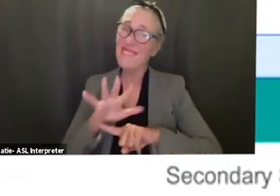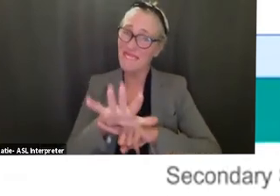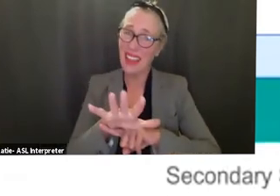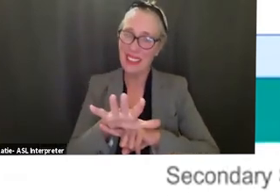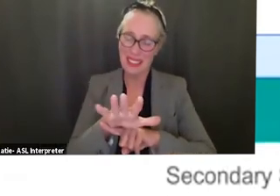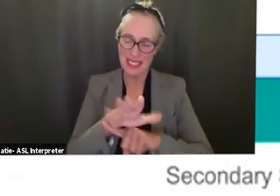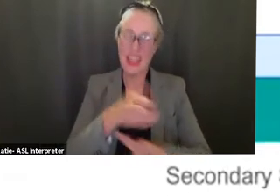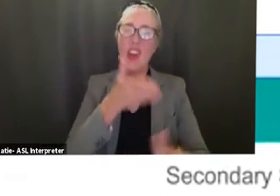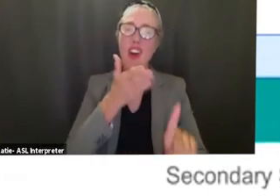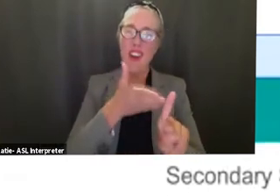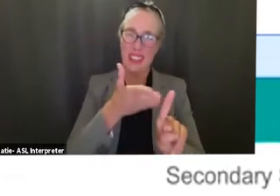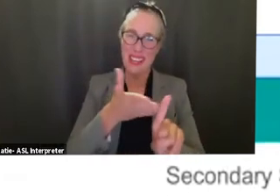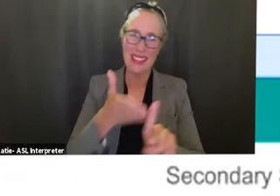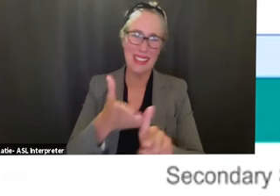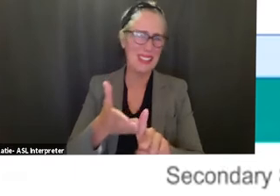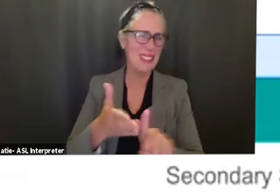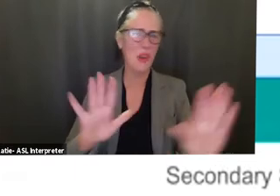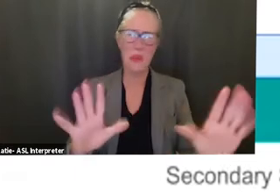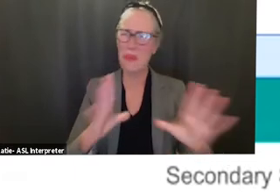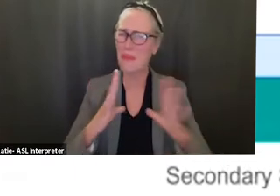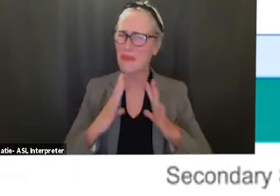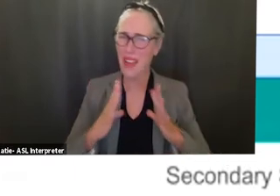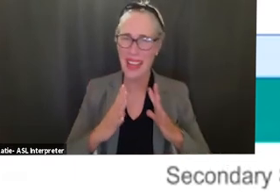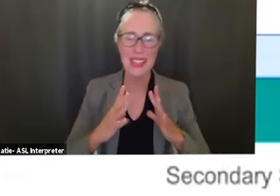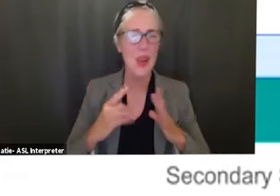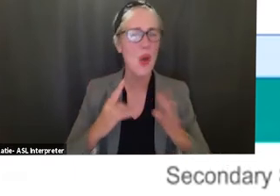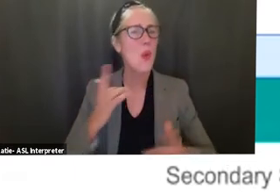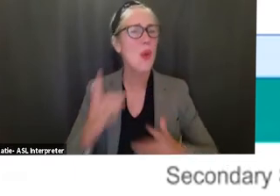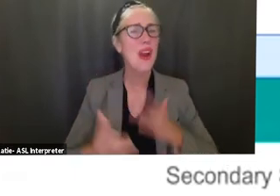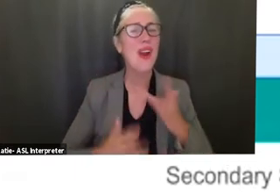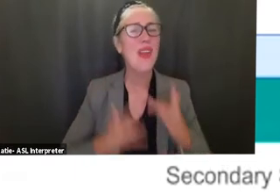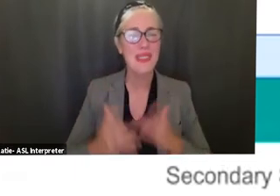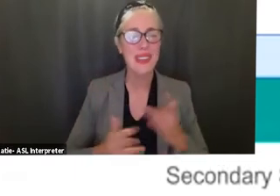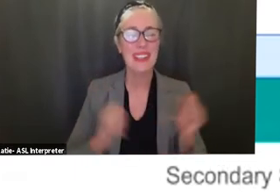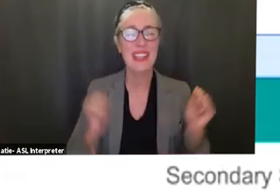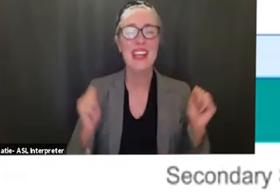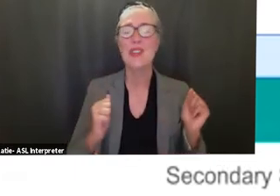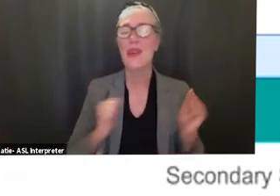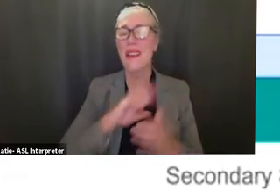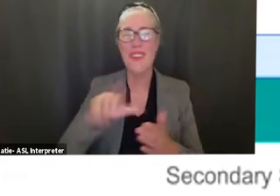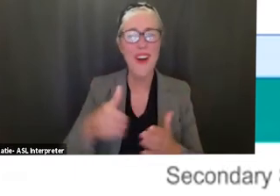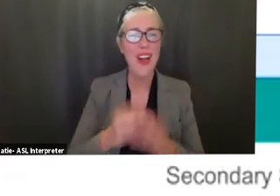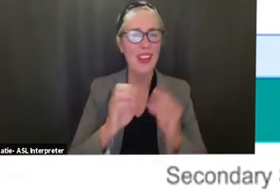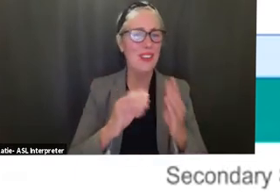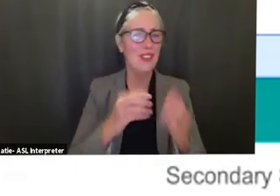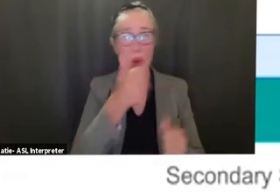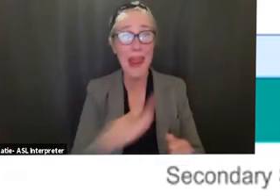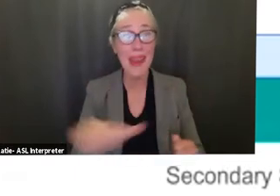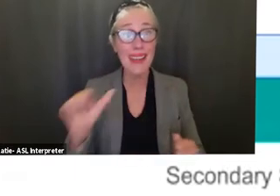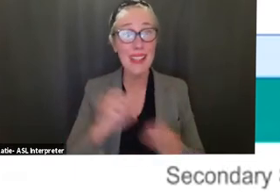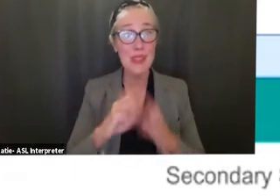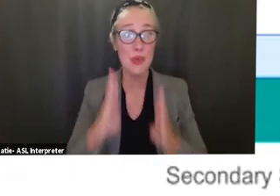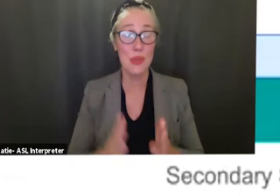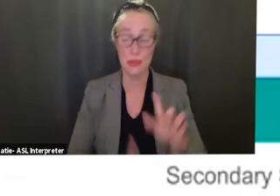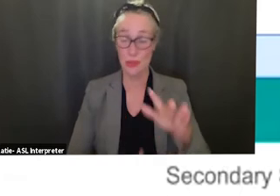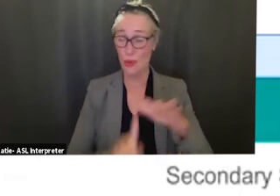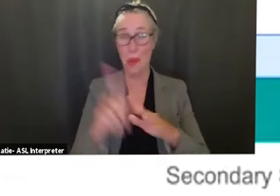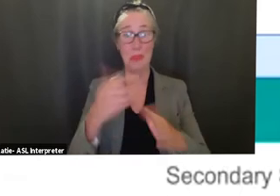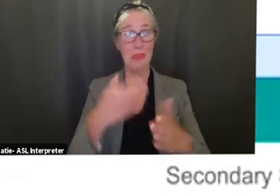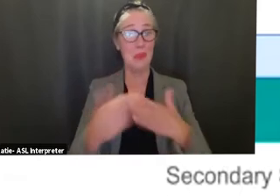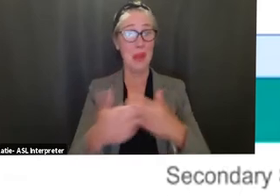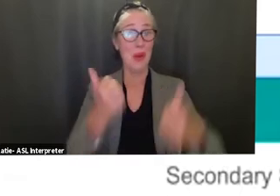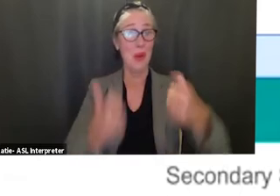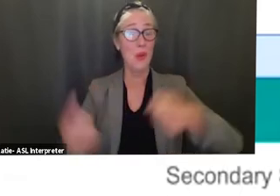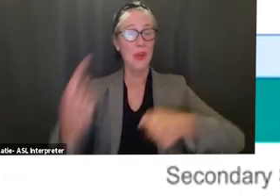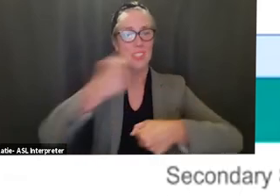we are thrilled to have any and all any of our students showing up on on any given day and and we are thrilled